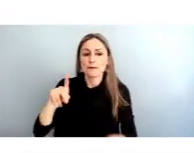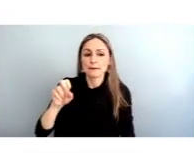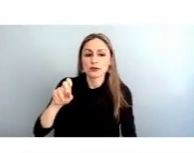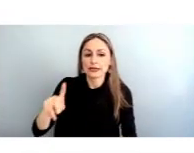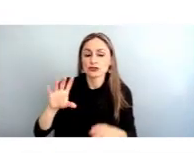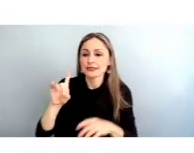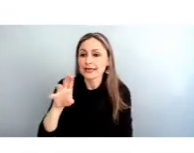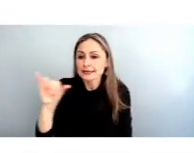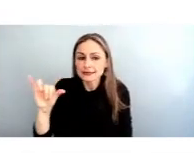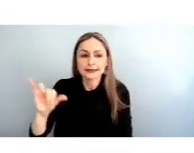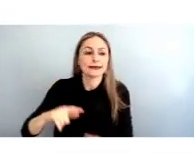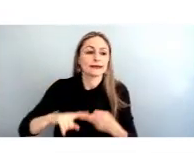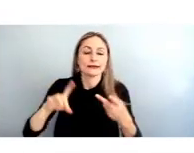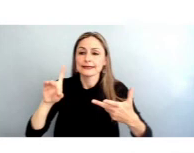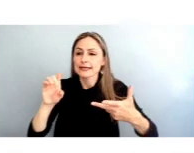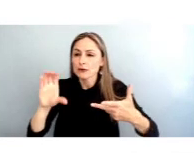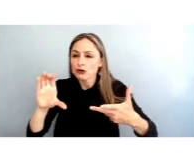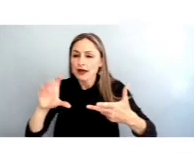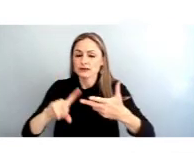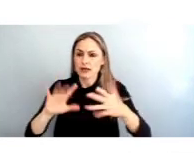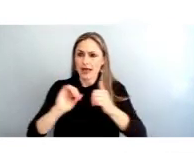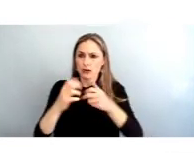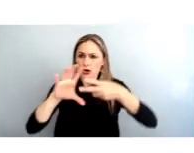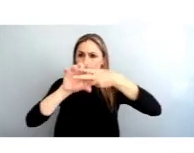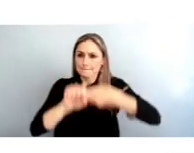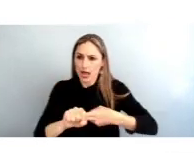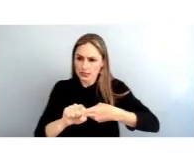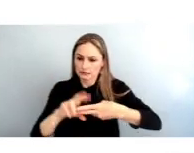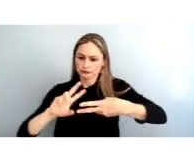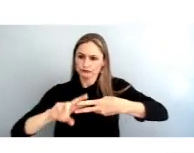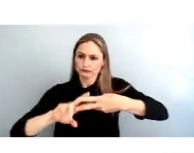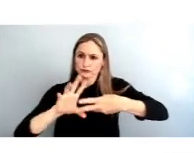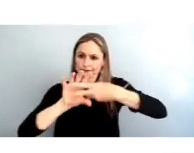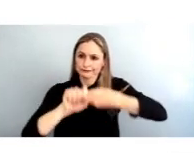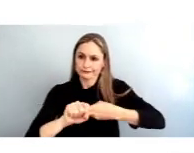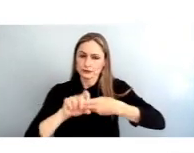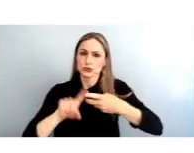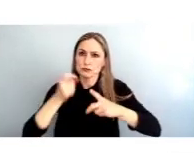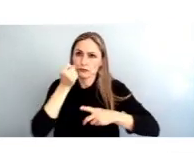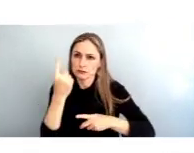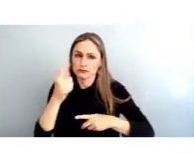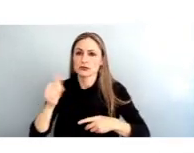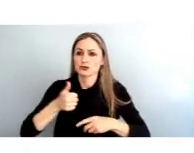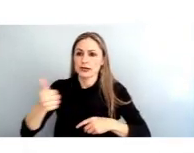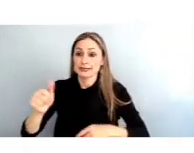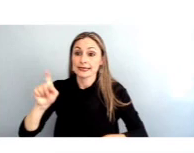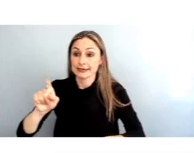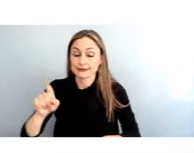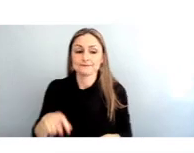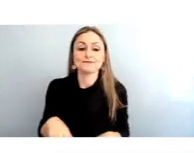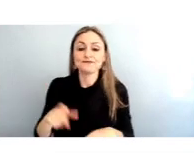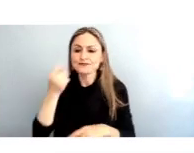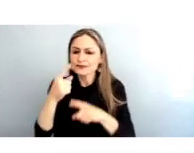some of the ways that we're combining both population density and demographics to understand transit need. So this map that you